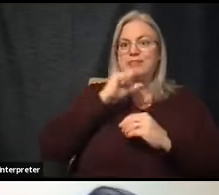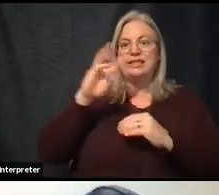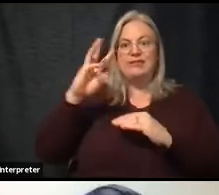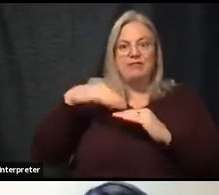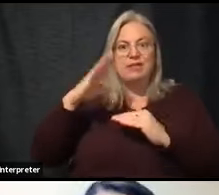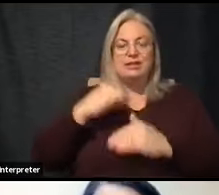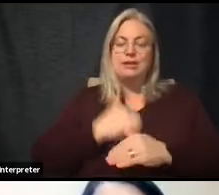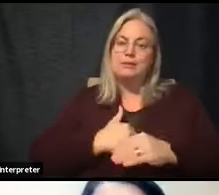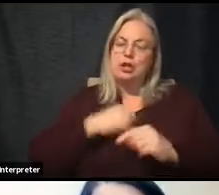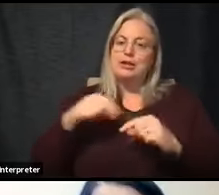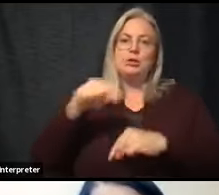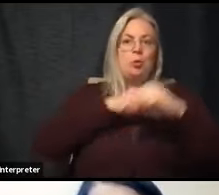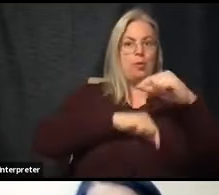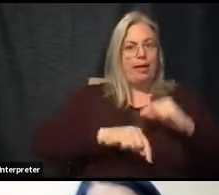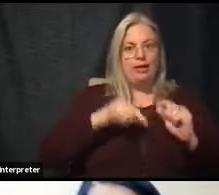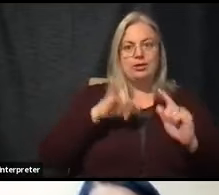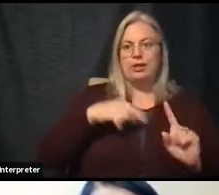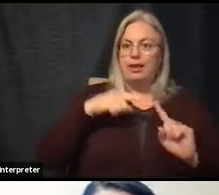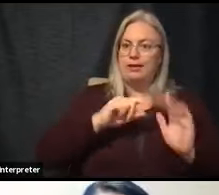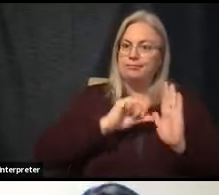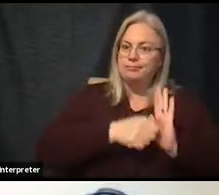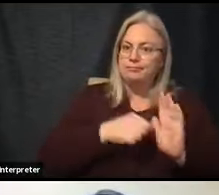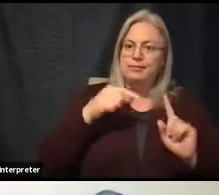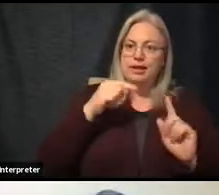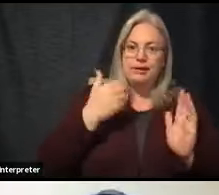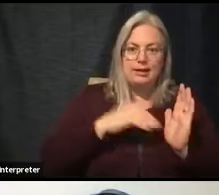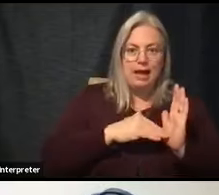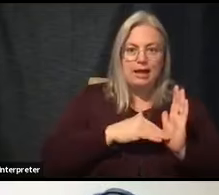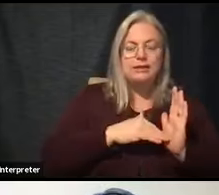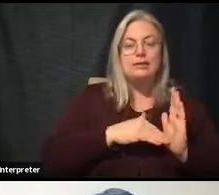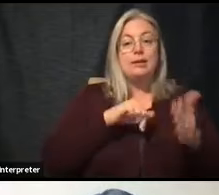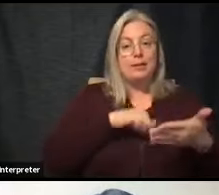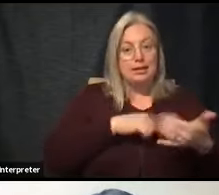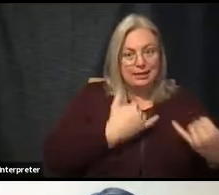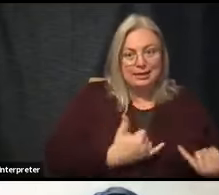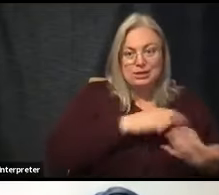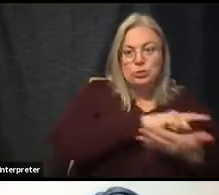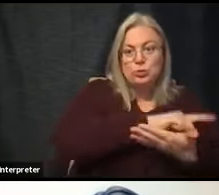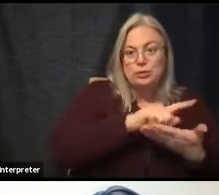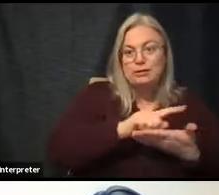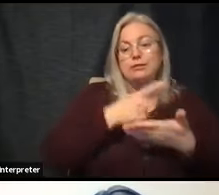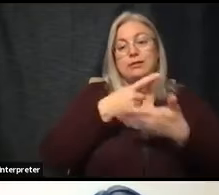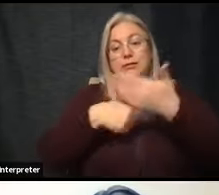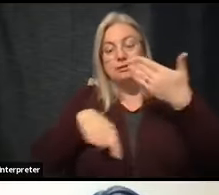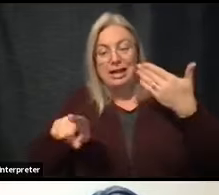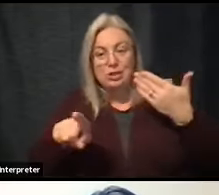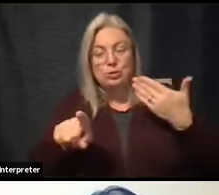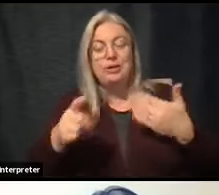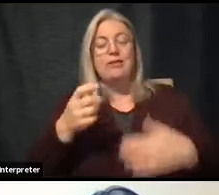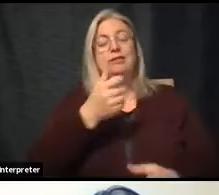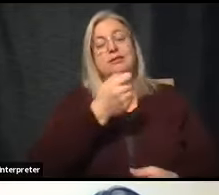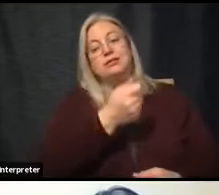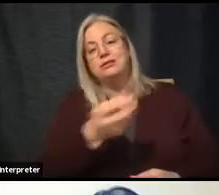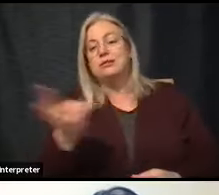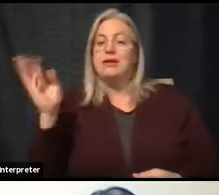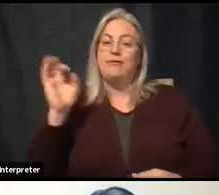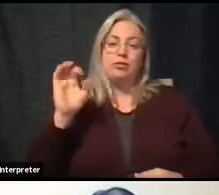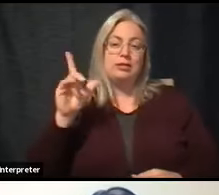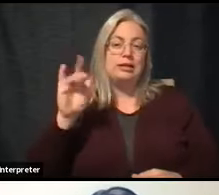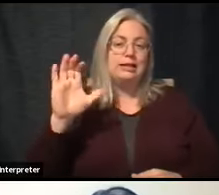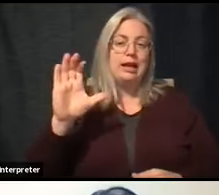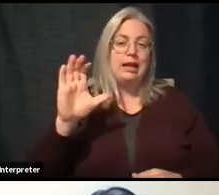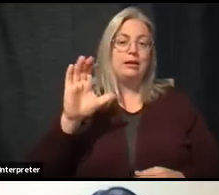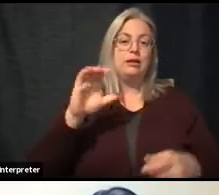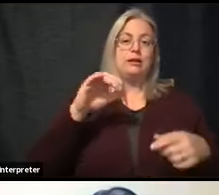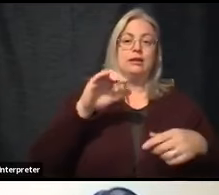and I'm sorry to go back there, that between this week and next week, there are several, several, between us and